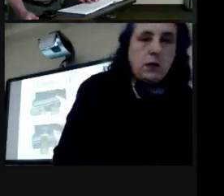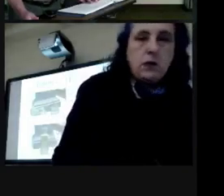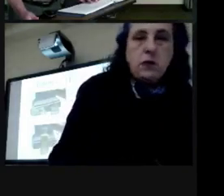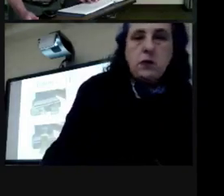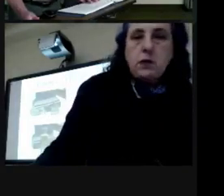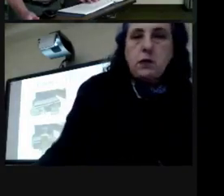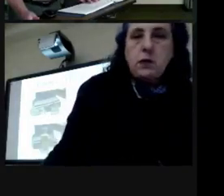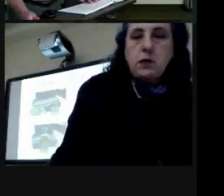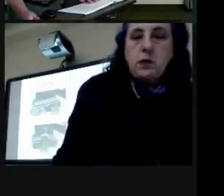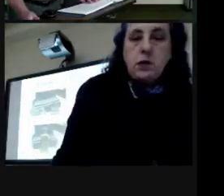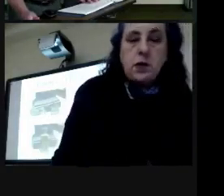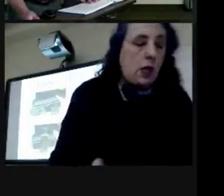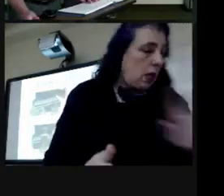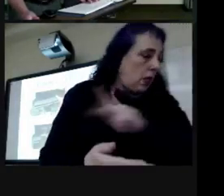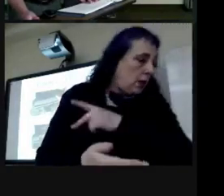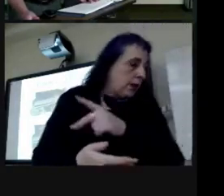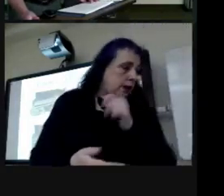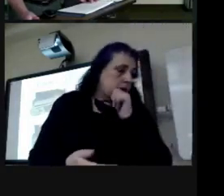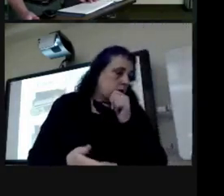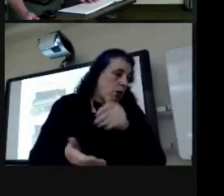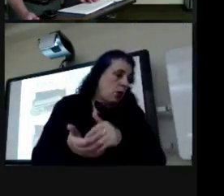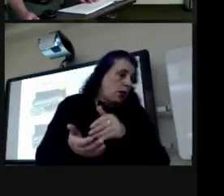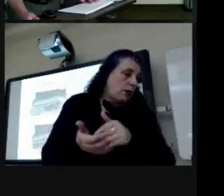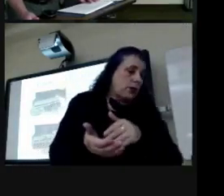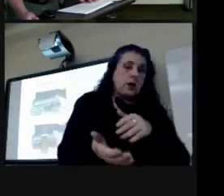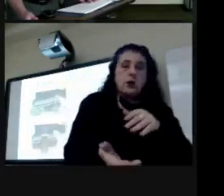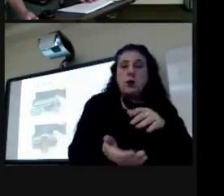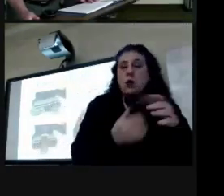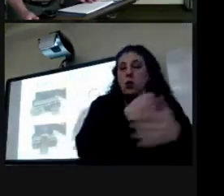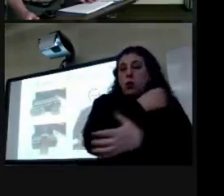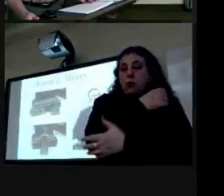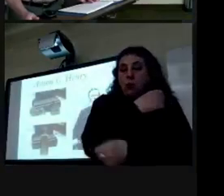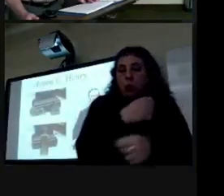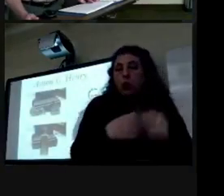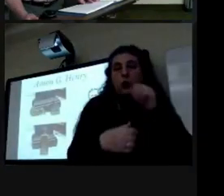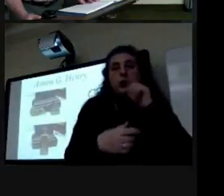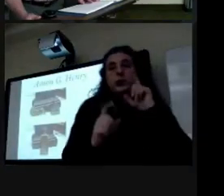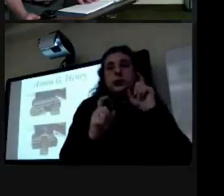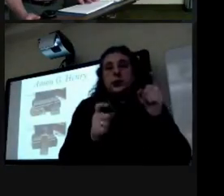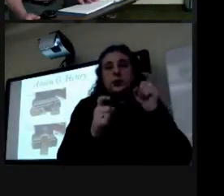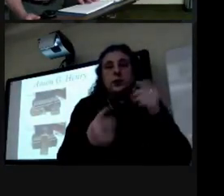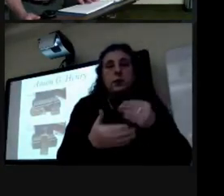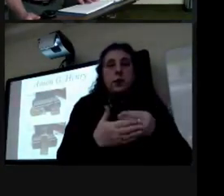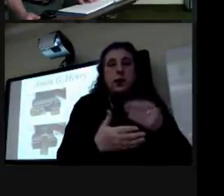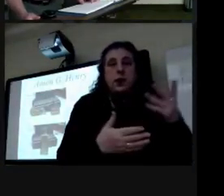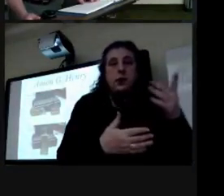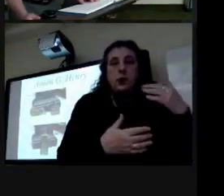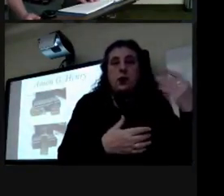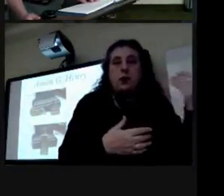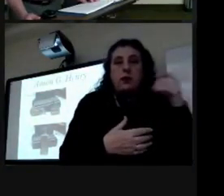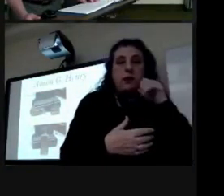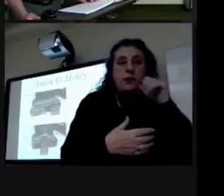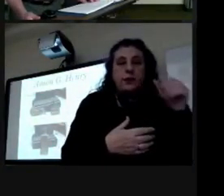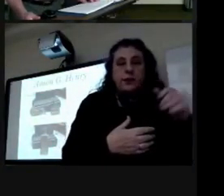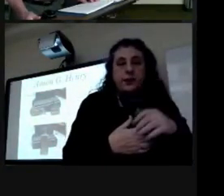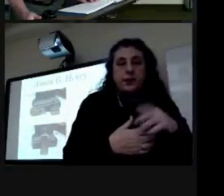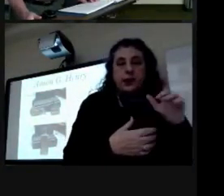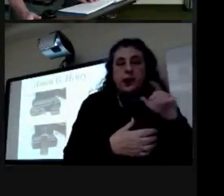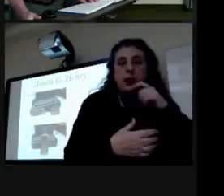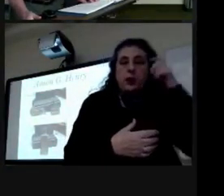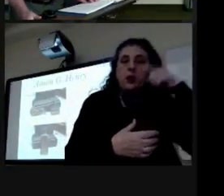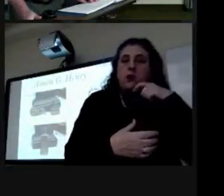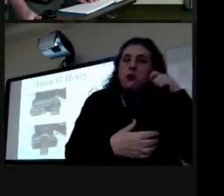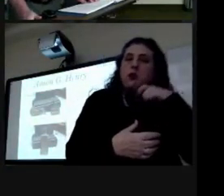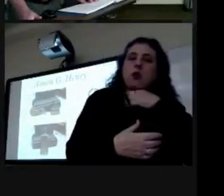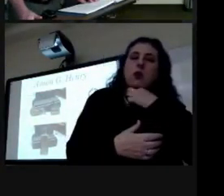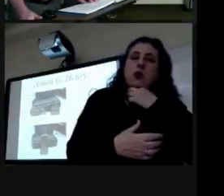wouldn't get paid in money a lot of times he'd come away with like a chicken or some eggs or something like that and it makes me wonder if that's